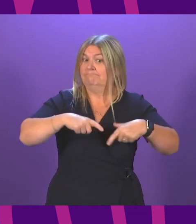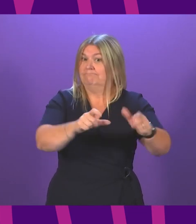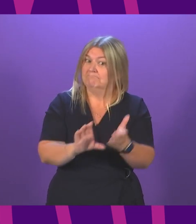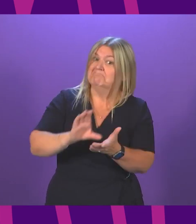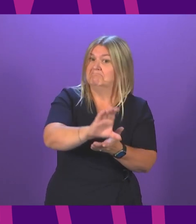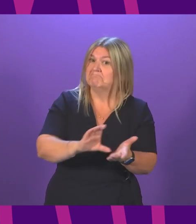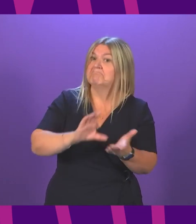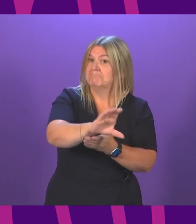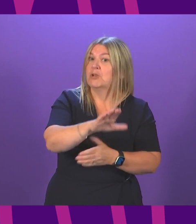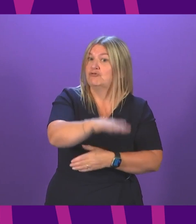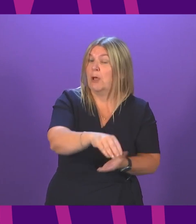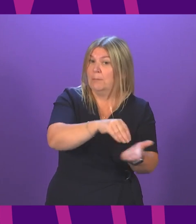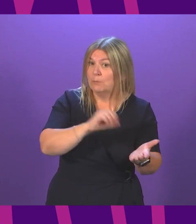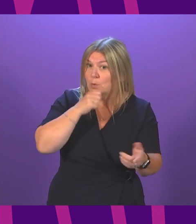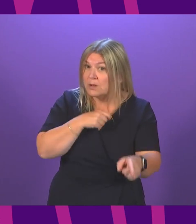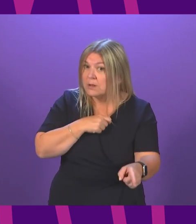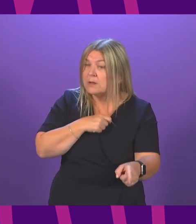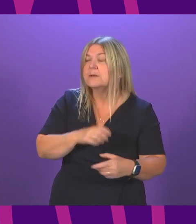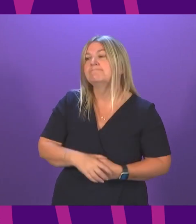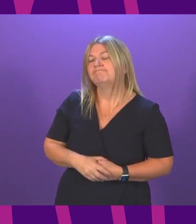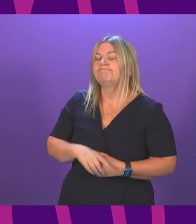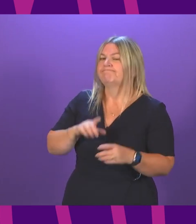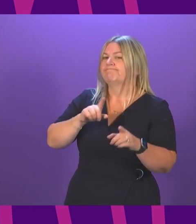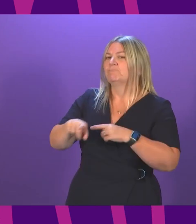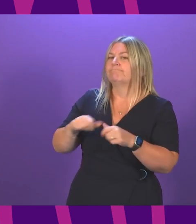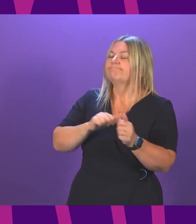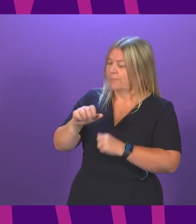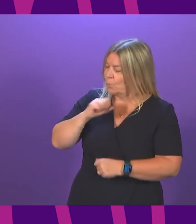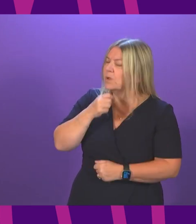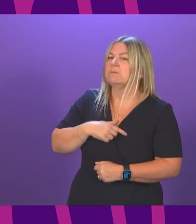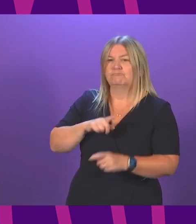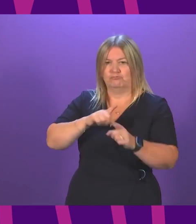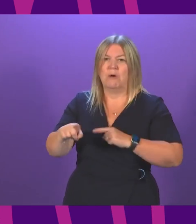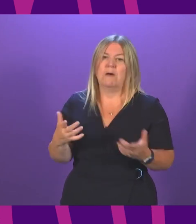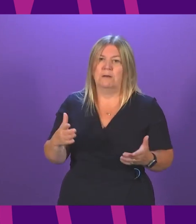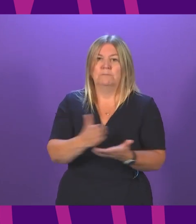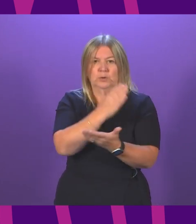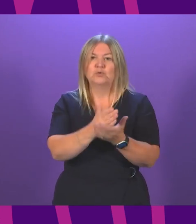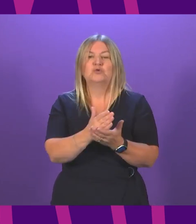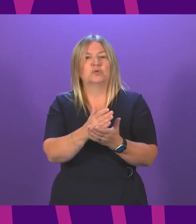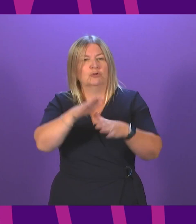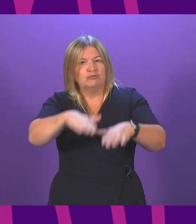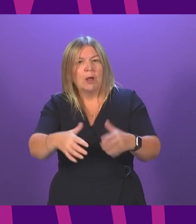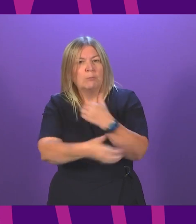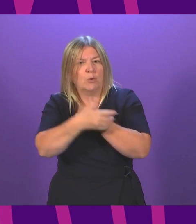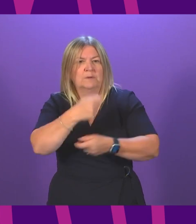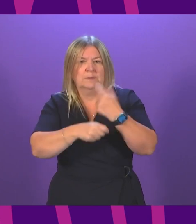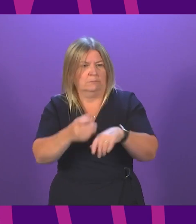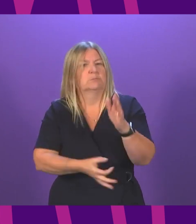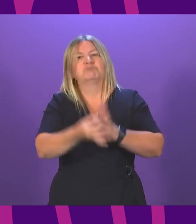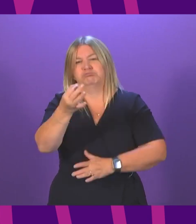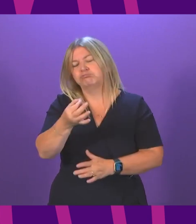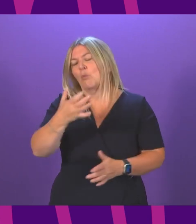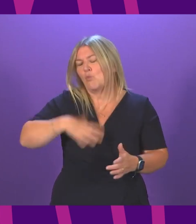We will do everything we can through our powers and our resources to make sure that we lift children out of poverty, do not allow them to be pushed into poverty.